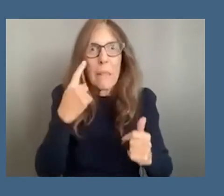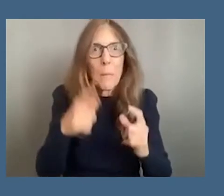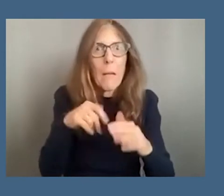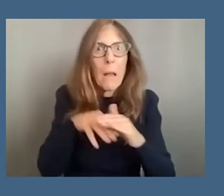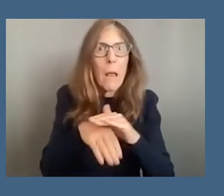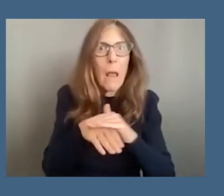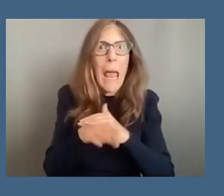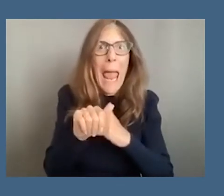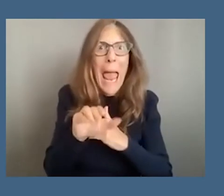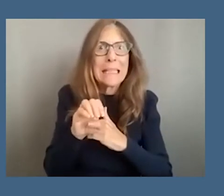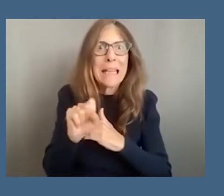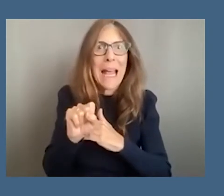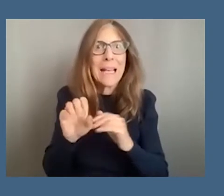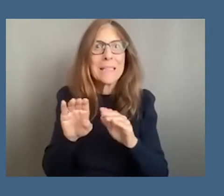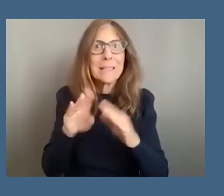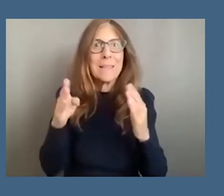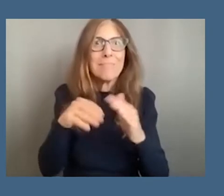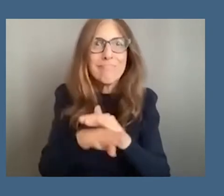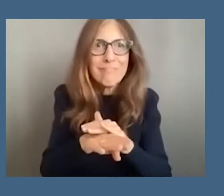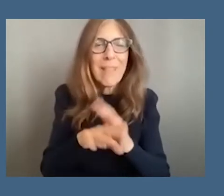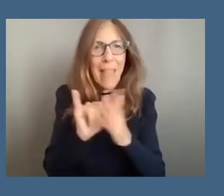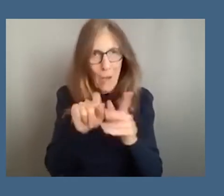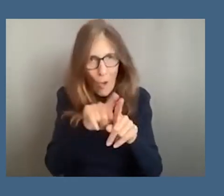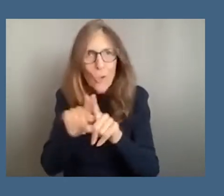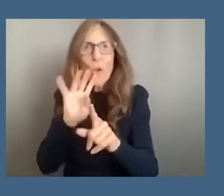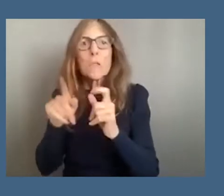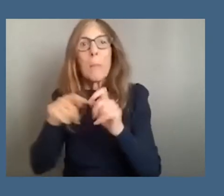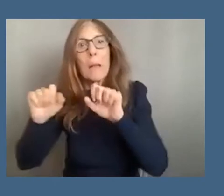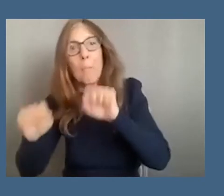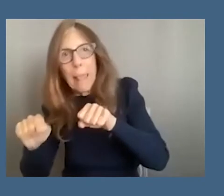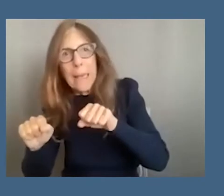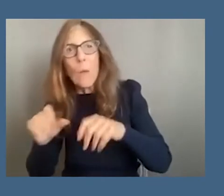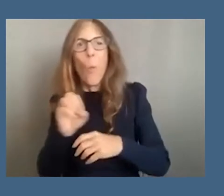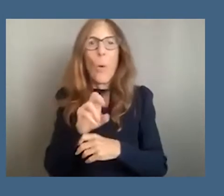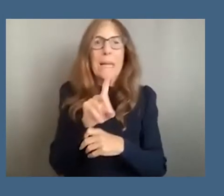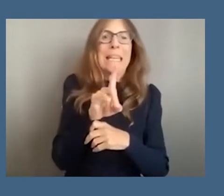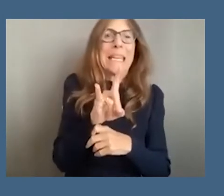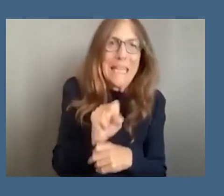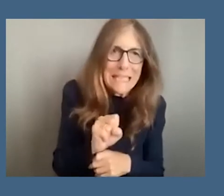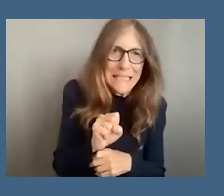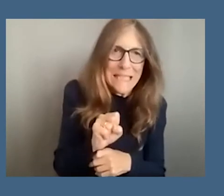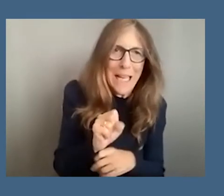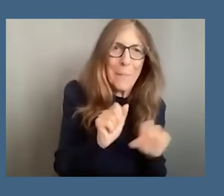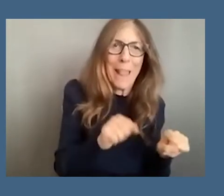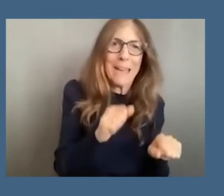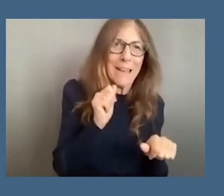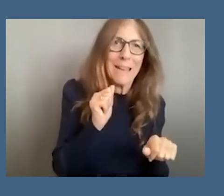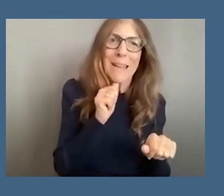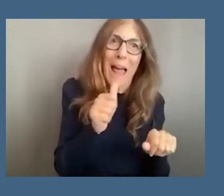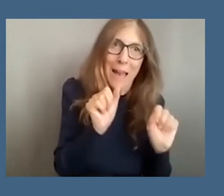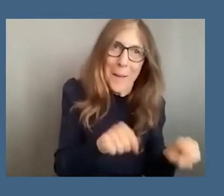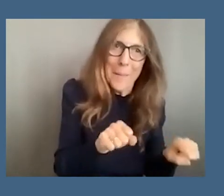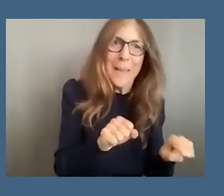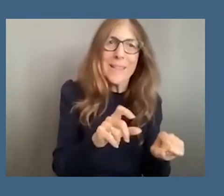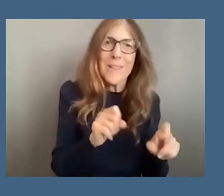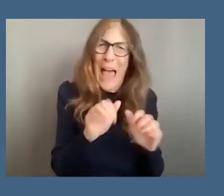which also engages the questions of ability and disability how do you sit with that right like it's it's a very um let's